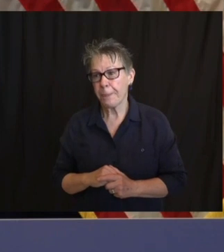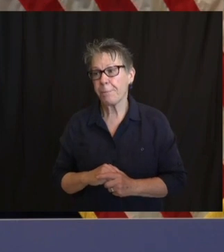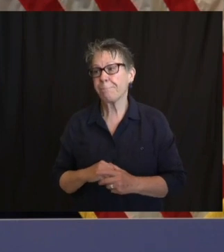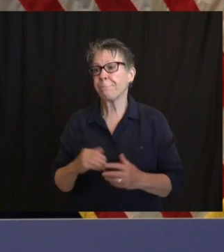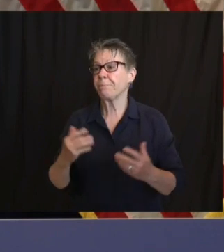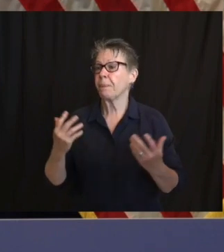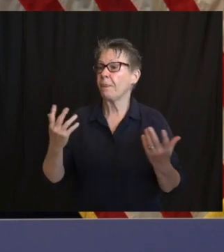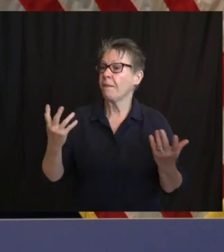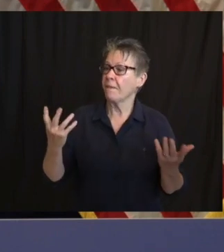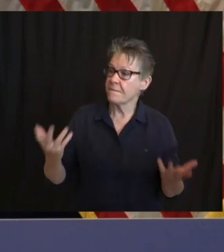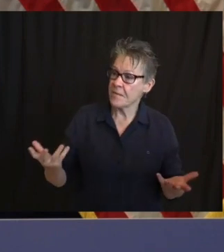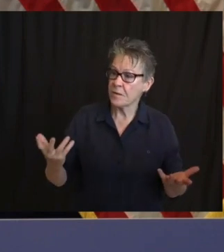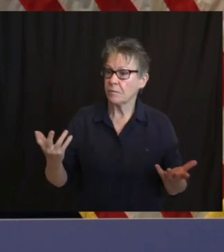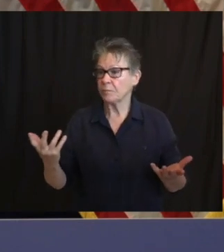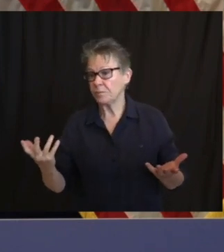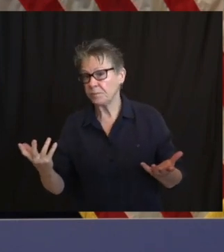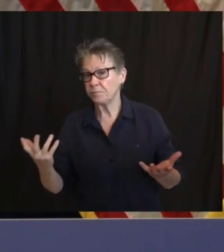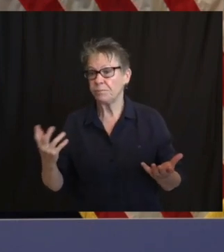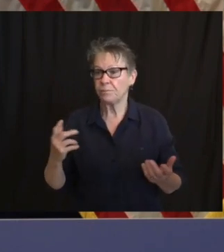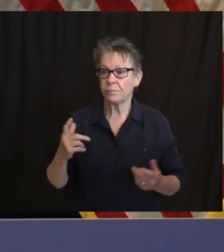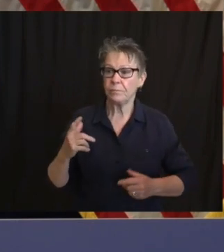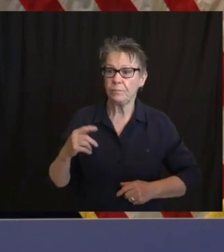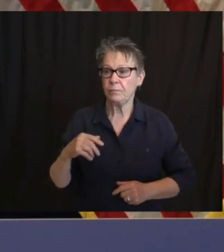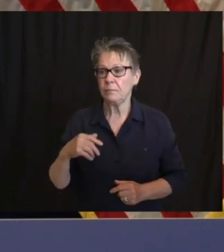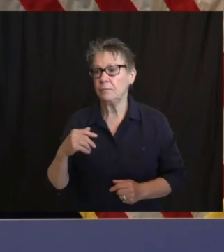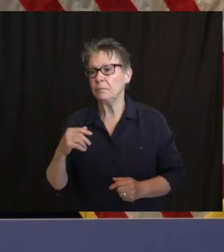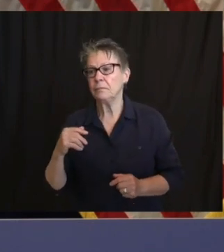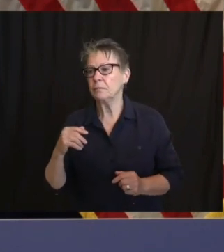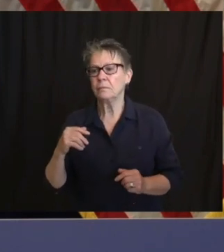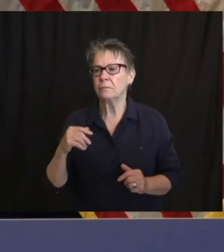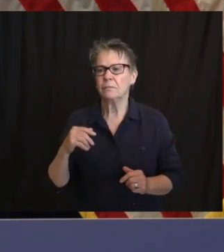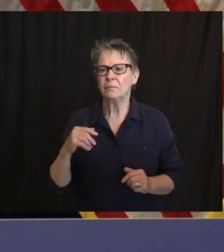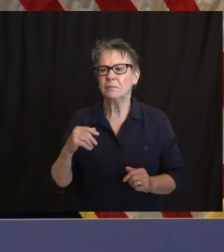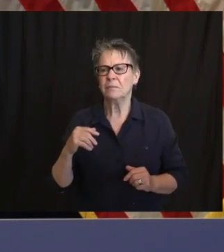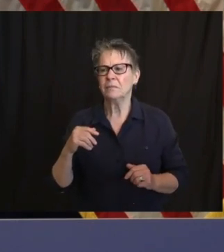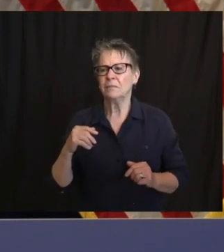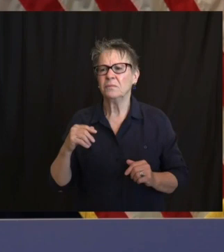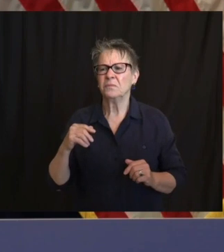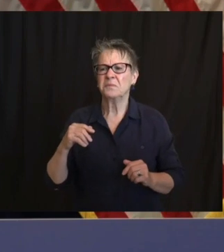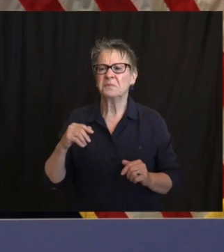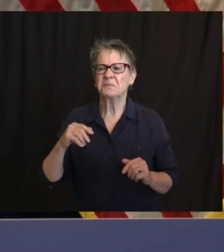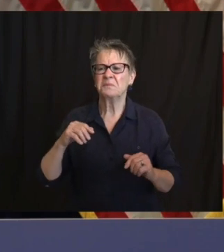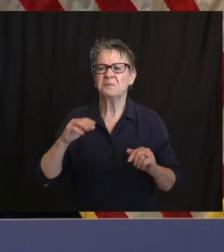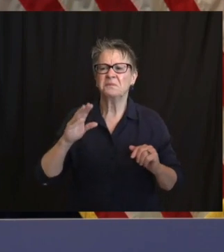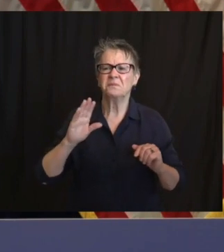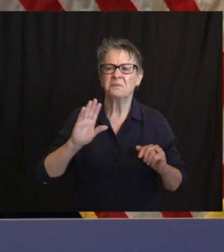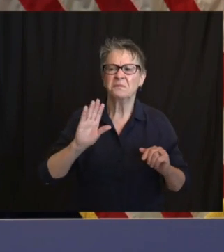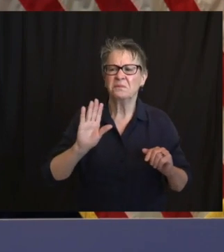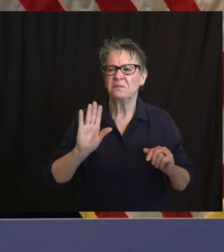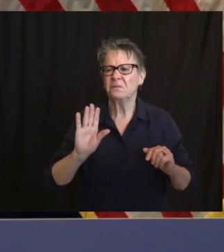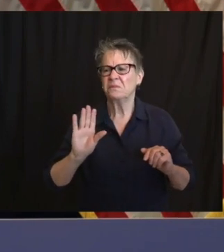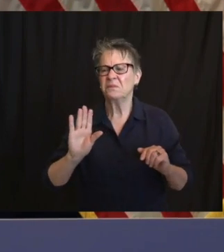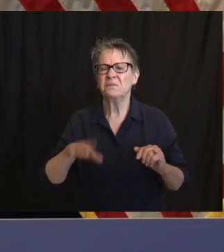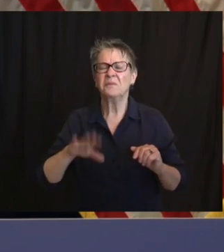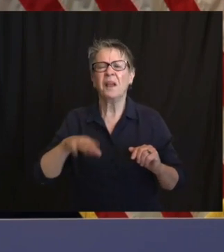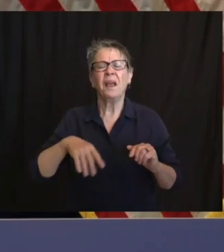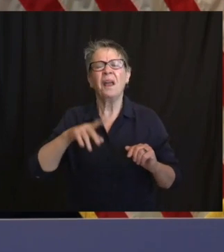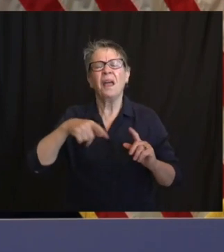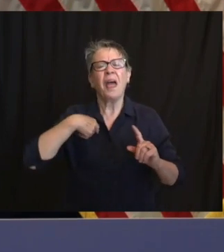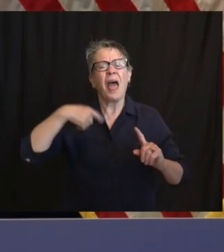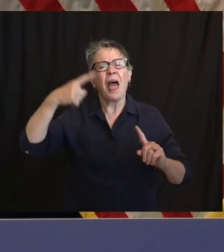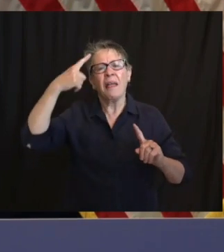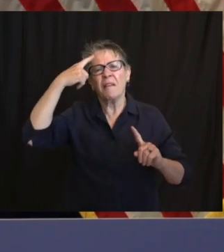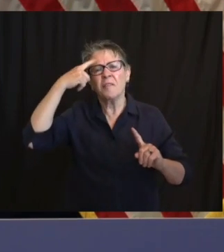I think of this less, and I'm not making light of so-called vandalism. I think of this, and this is a vast minority of